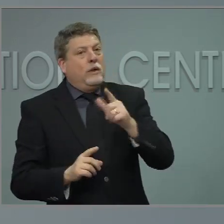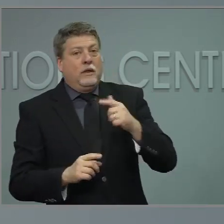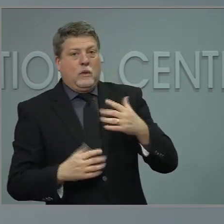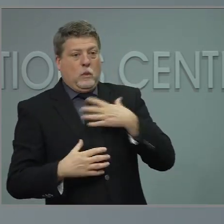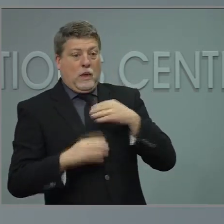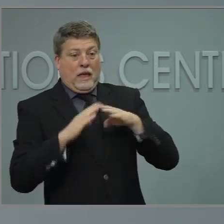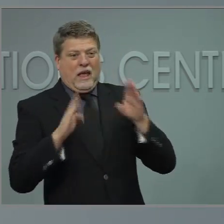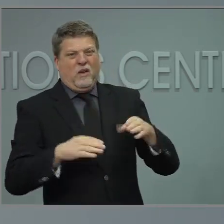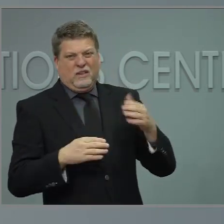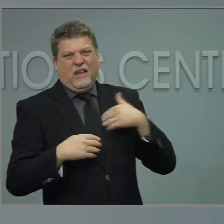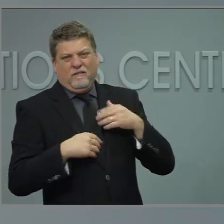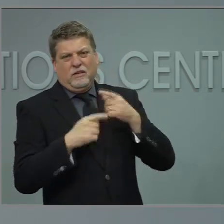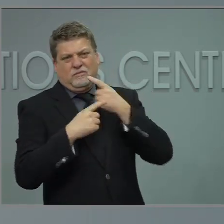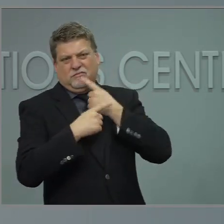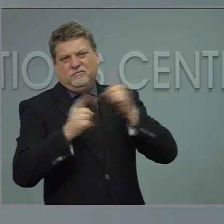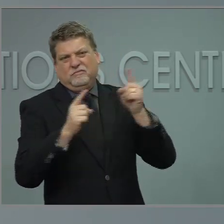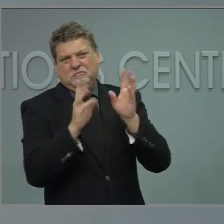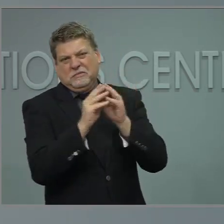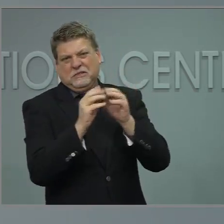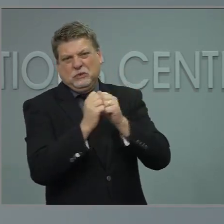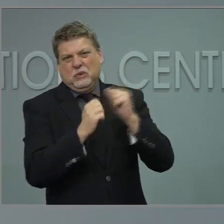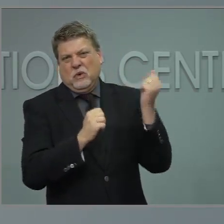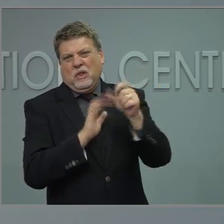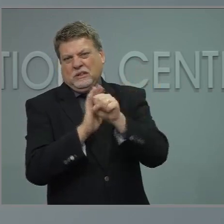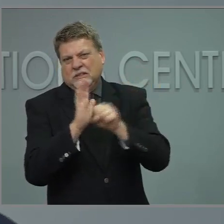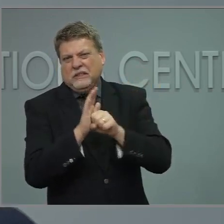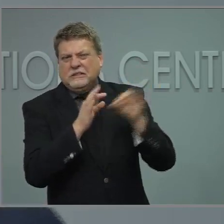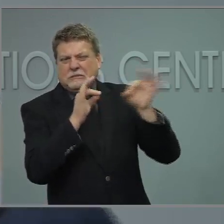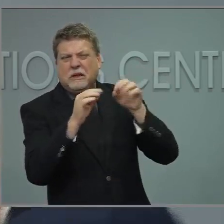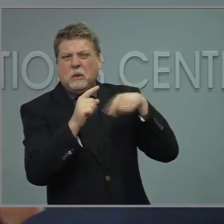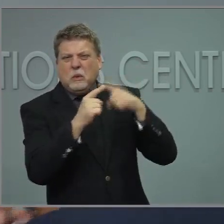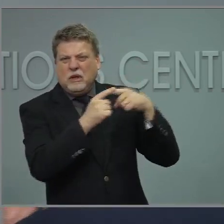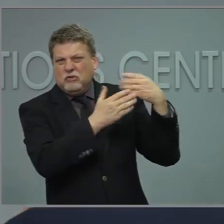hope to be getting more, but I'll let Dr Cohen address that specifically.